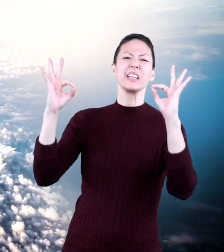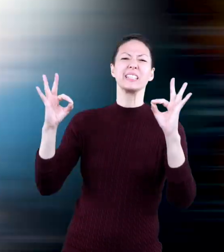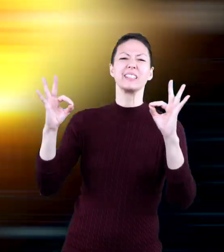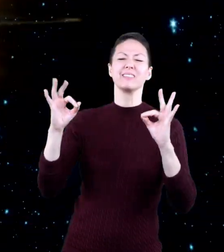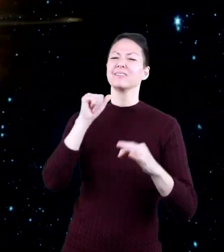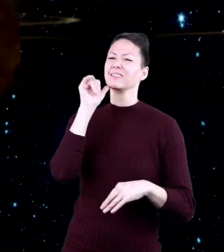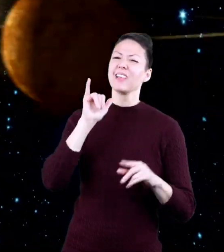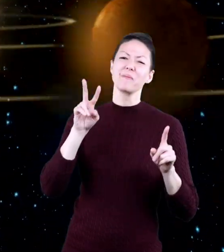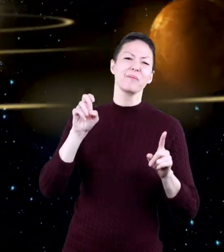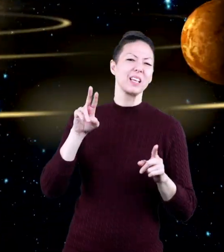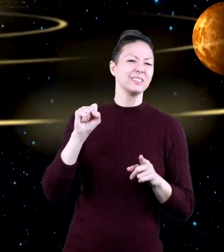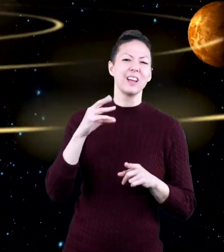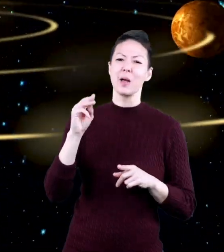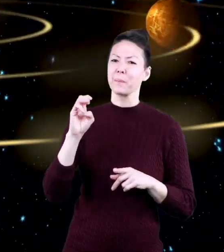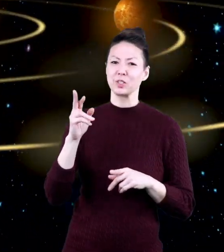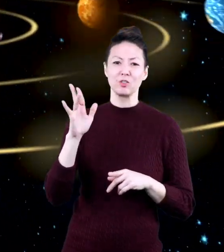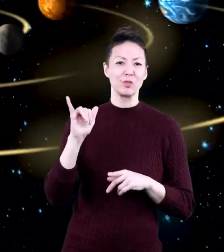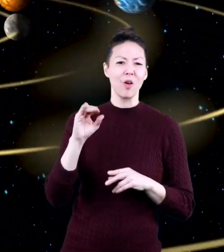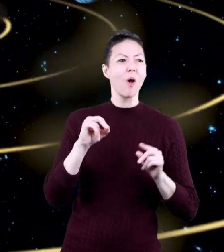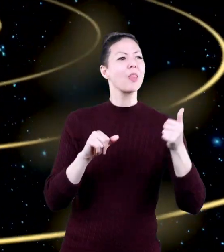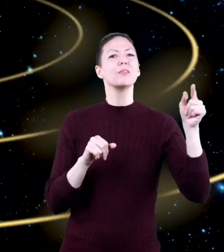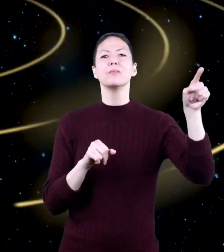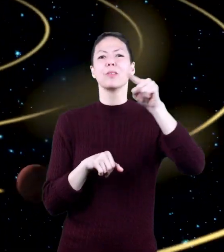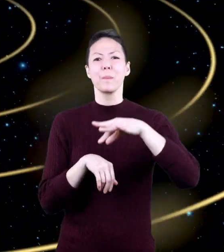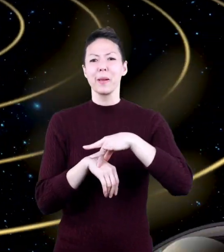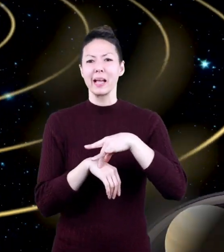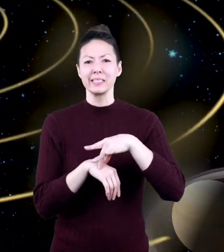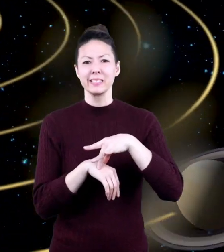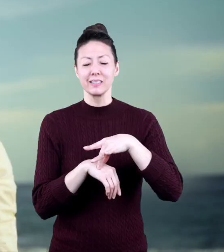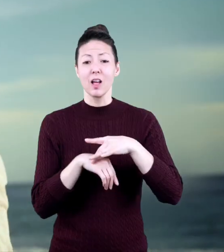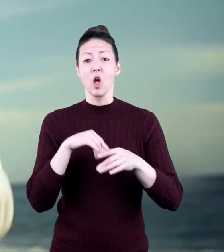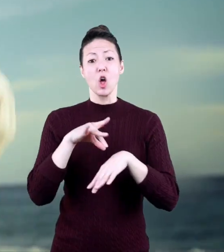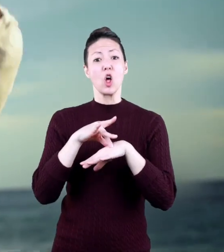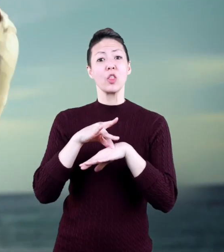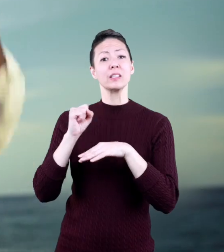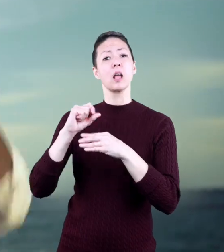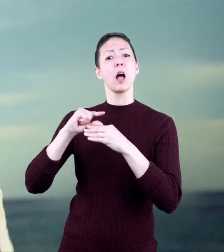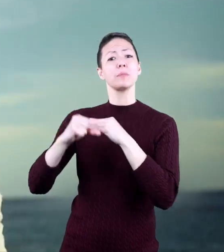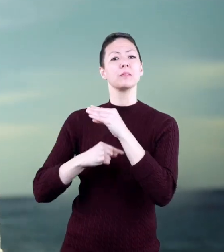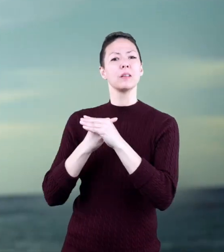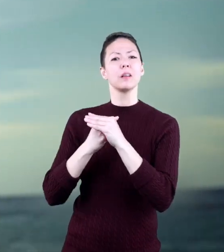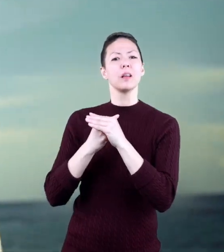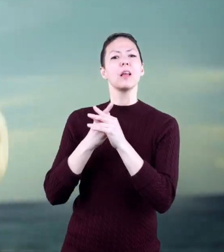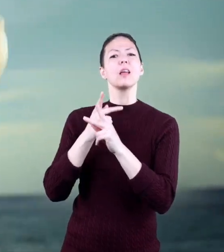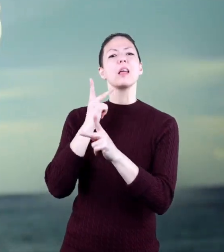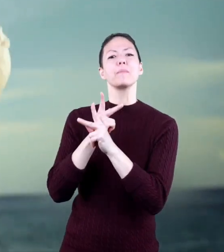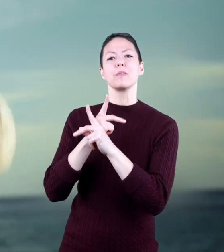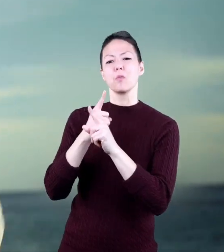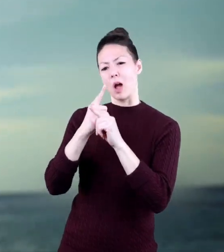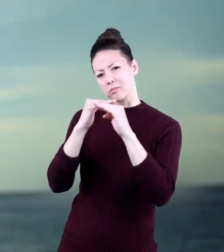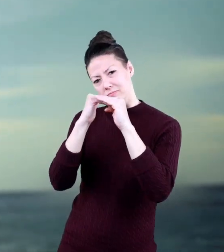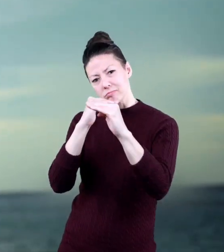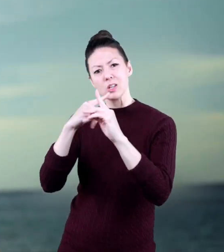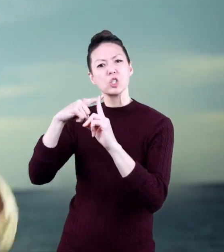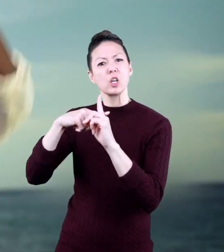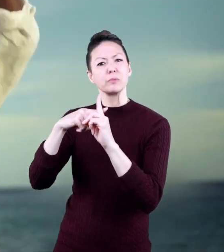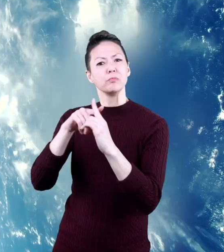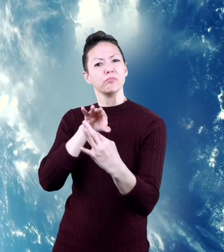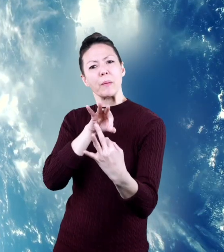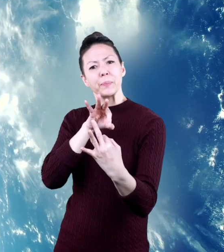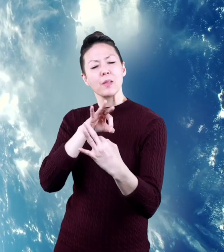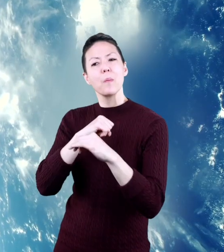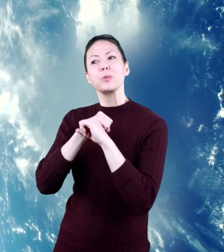Unlike Venus and Mercury and the other planets, Earth's atmosphere keeps us at just the right temperature